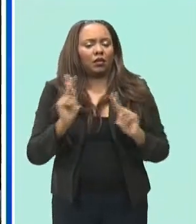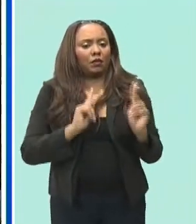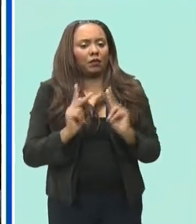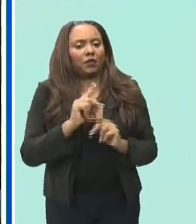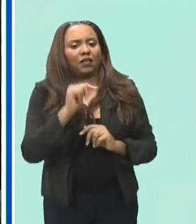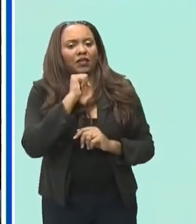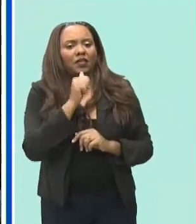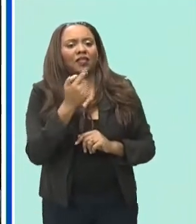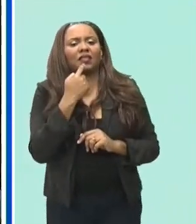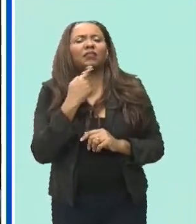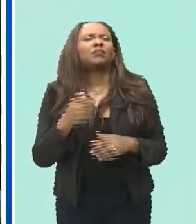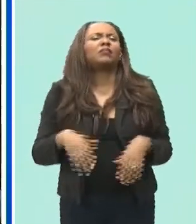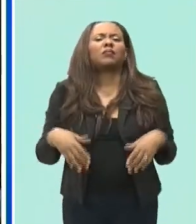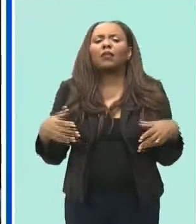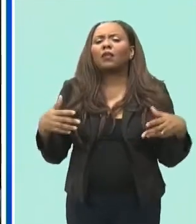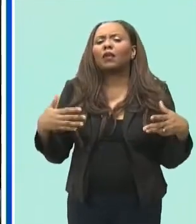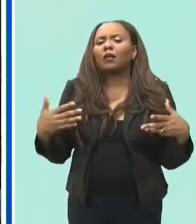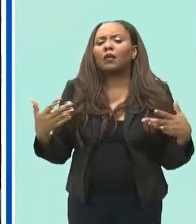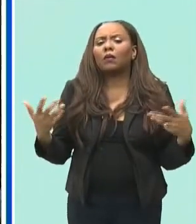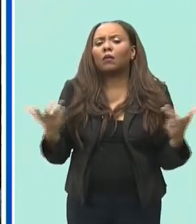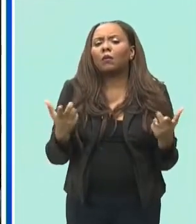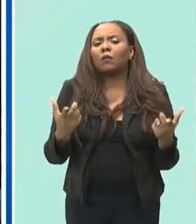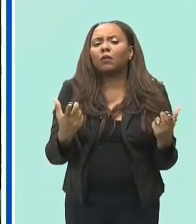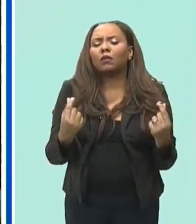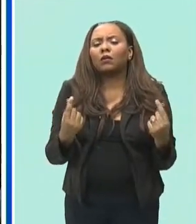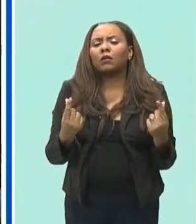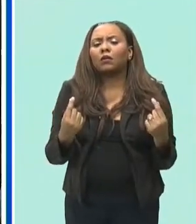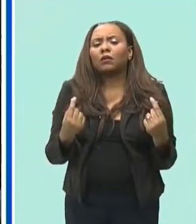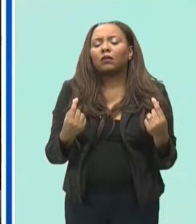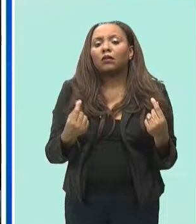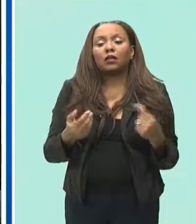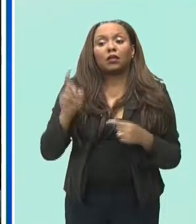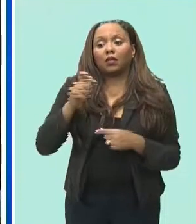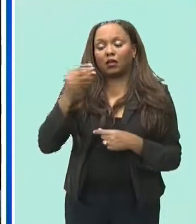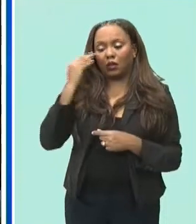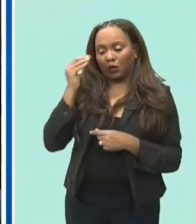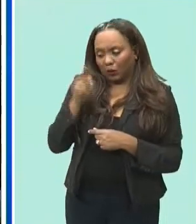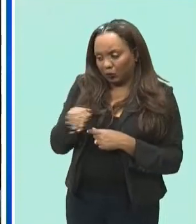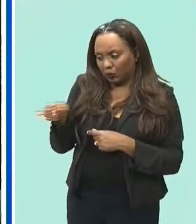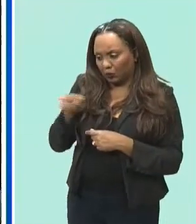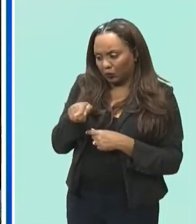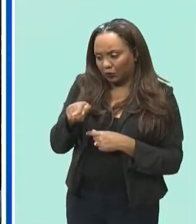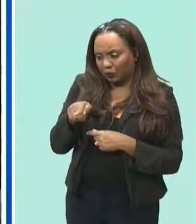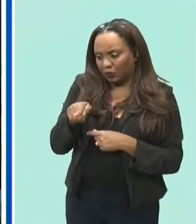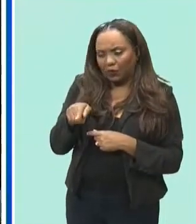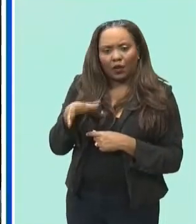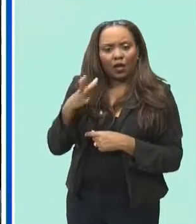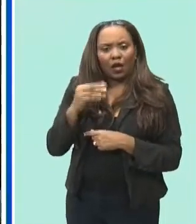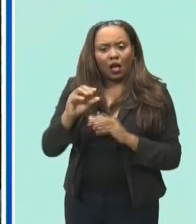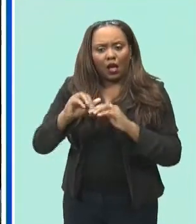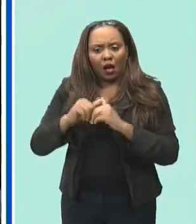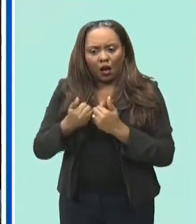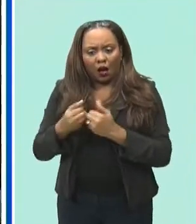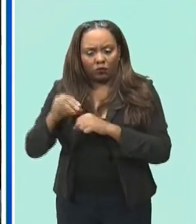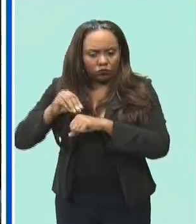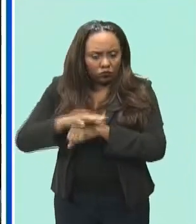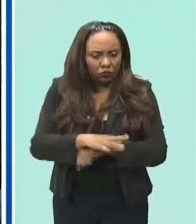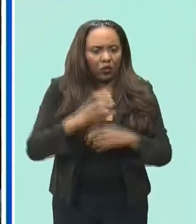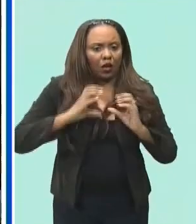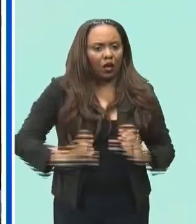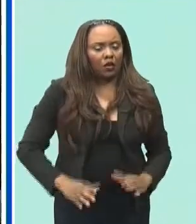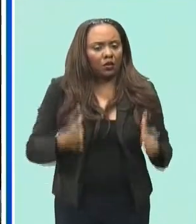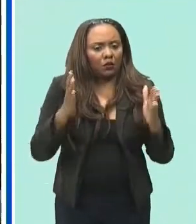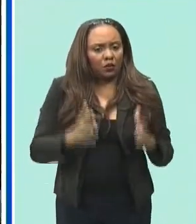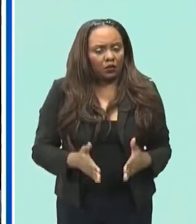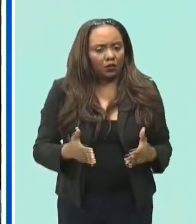and say what can we do to get ahead they look at how the existing players in market are being treated our failure to